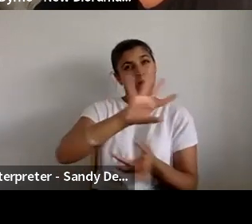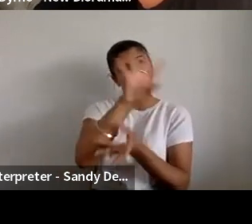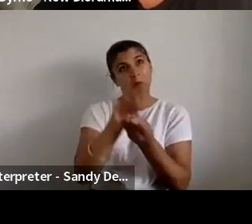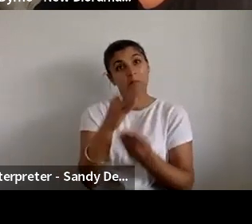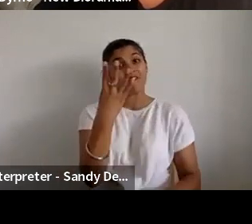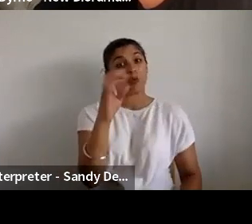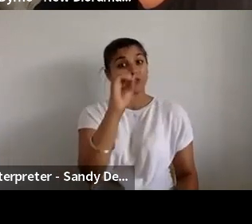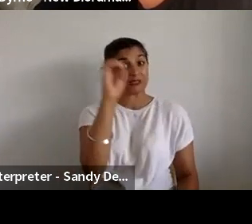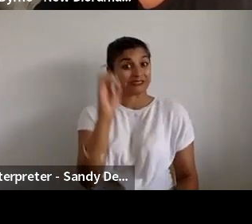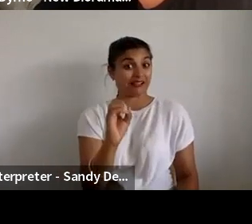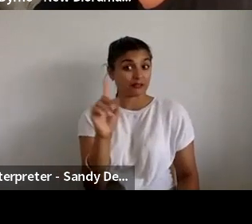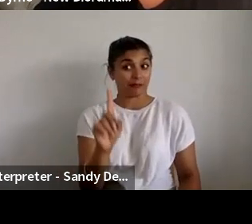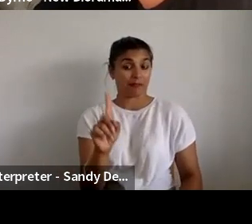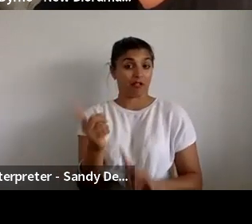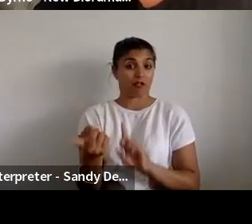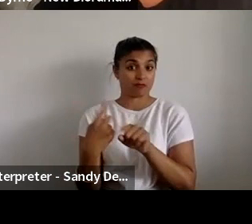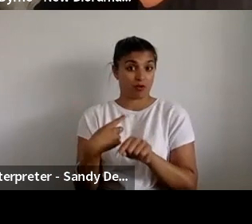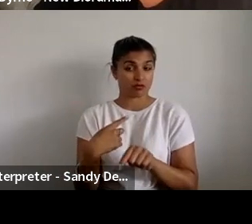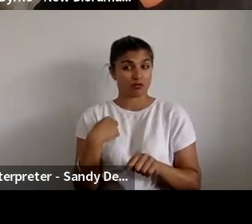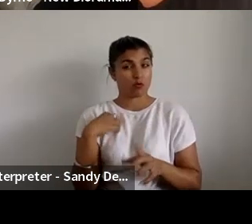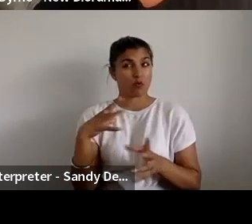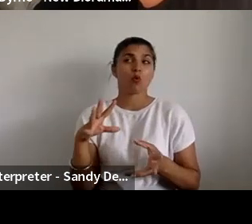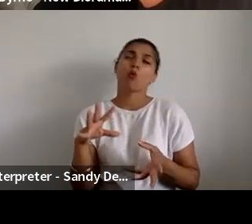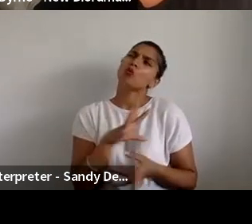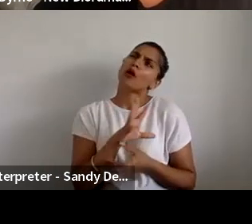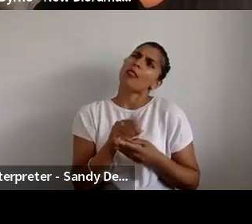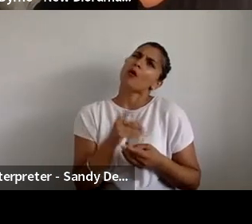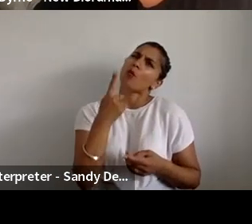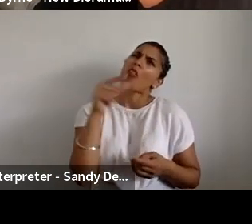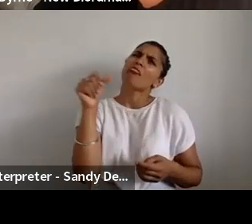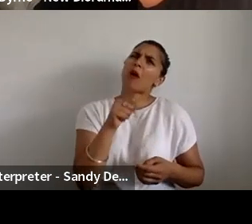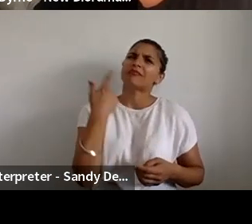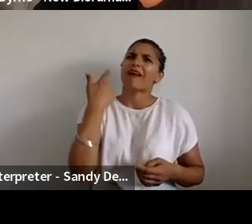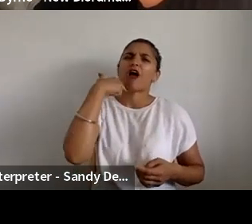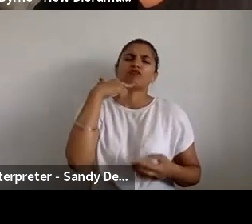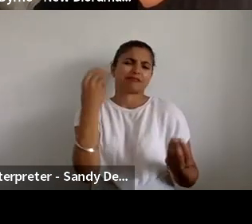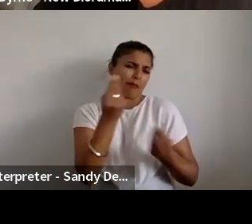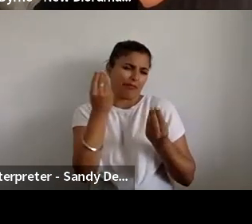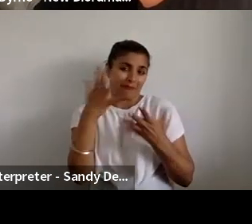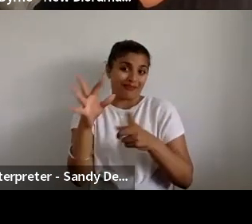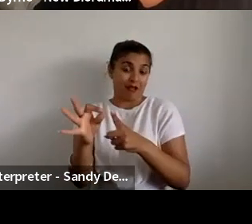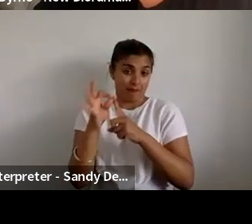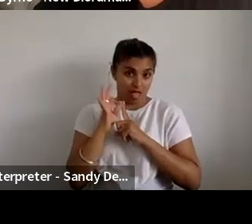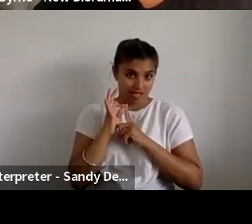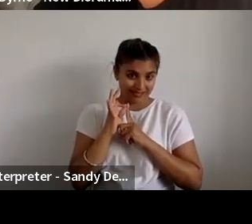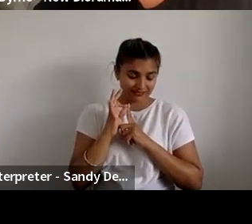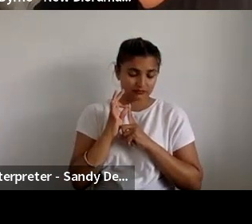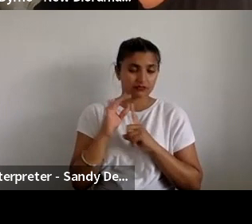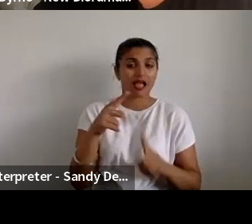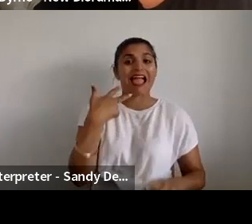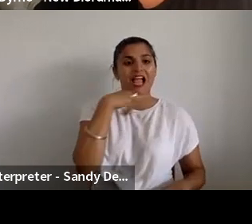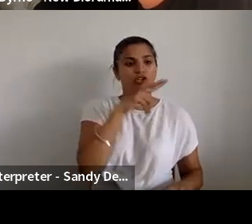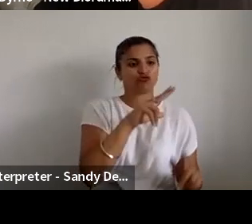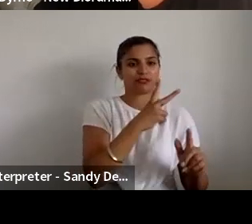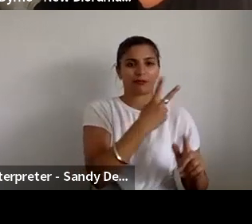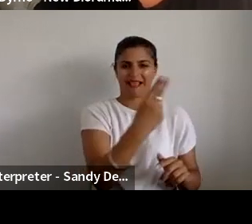numbers of individuals is 1,700 and something individuals in the 800 and something pairs, that was quite